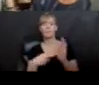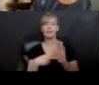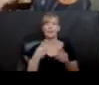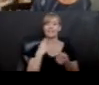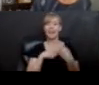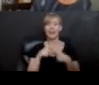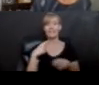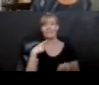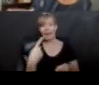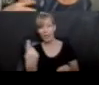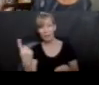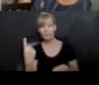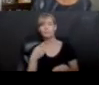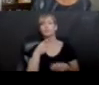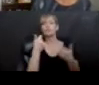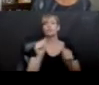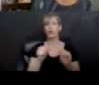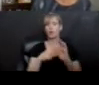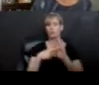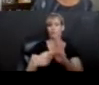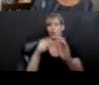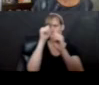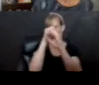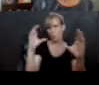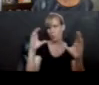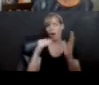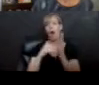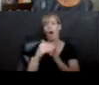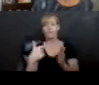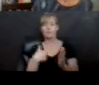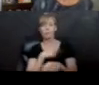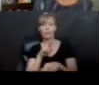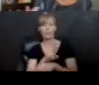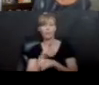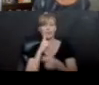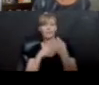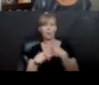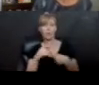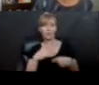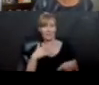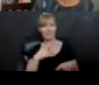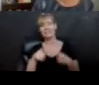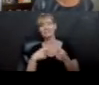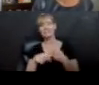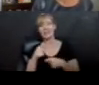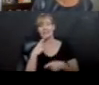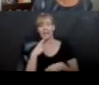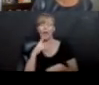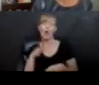to show them. A lot of times we use it for feelings. So instead of saying, we're so excited.